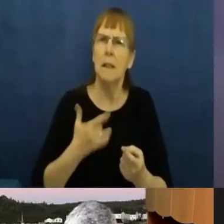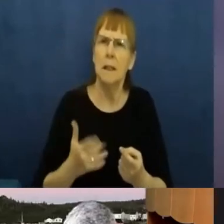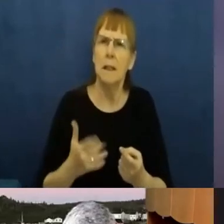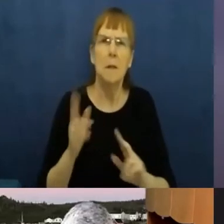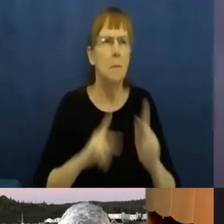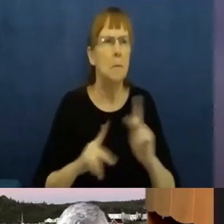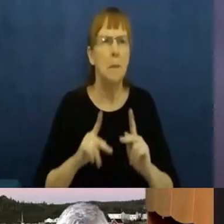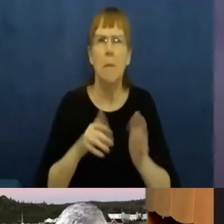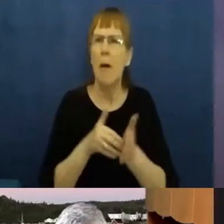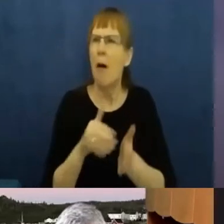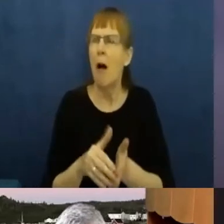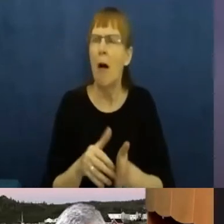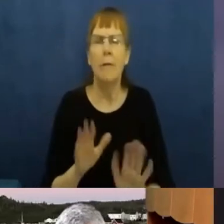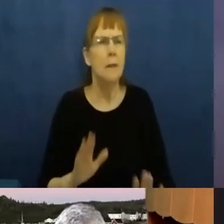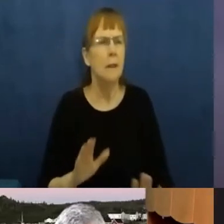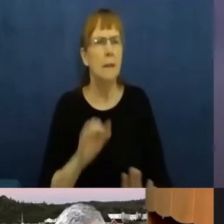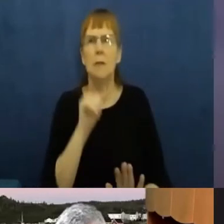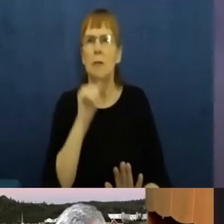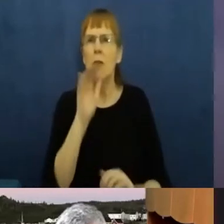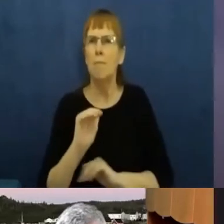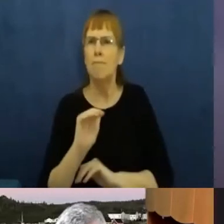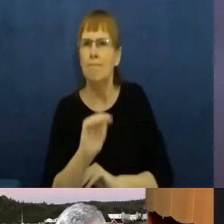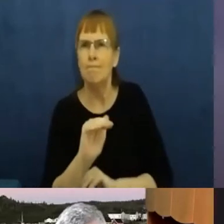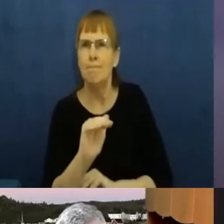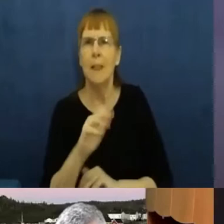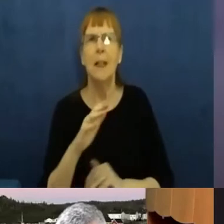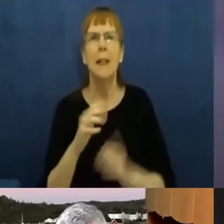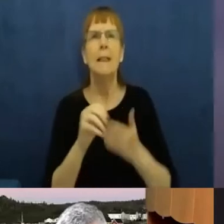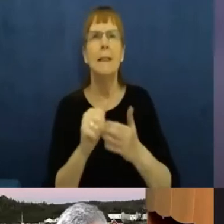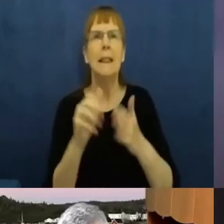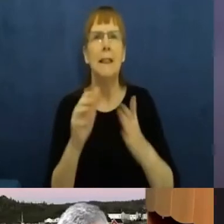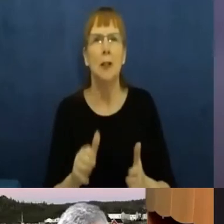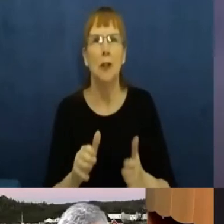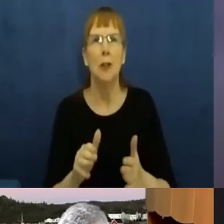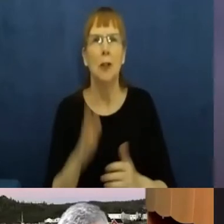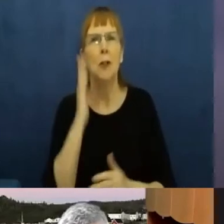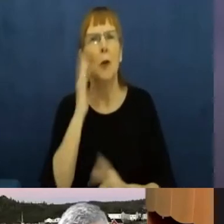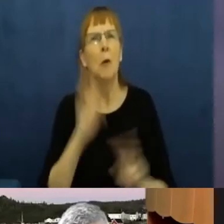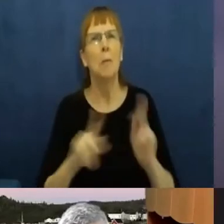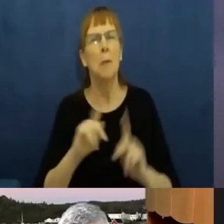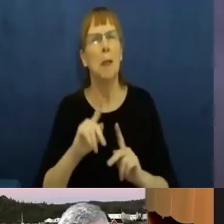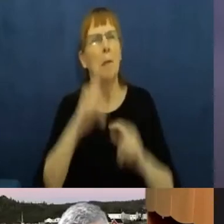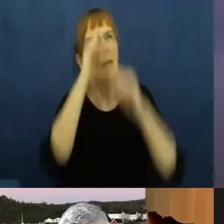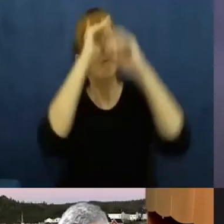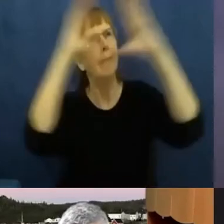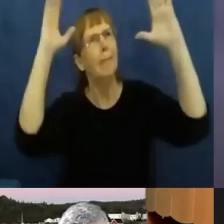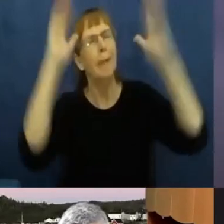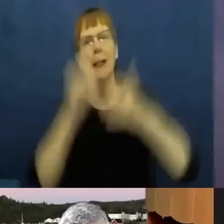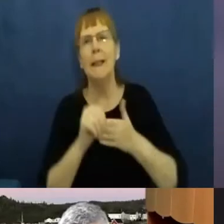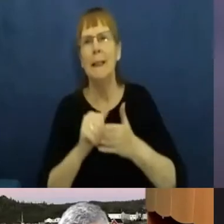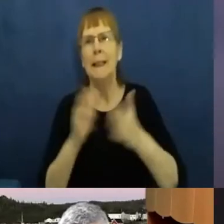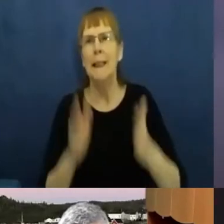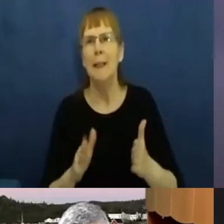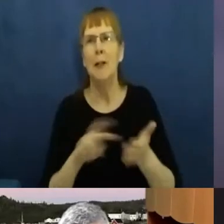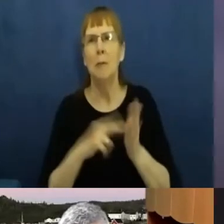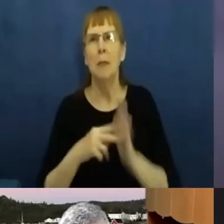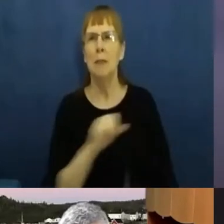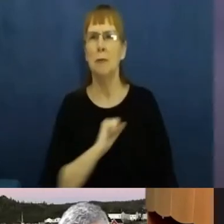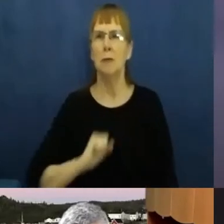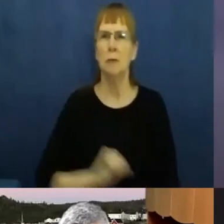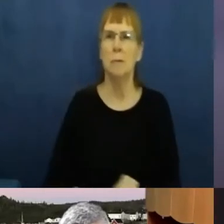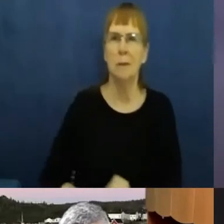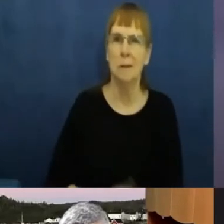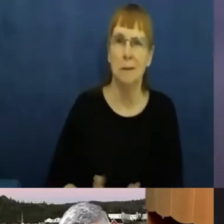leaders. know, leaders are supposed to be superhuman, I guess. And so my conversations, because they are private